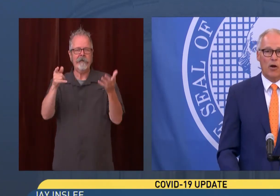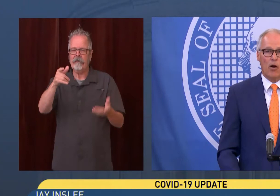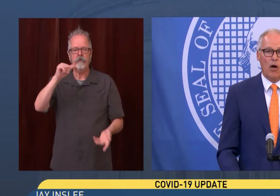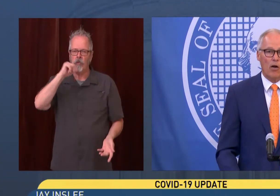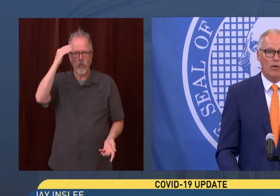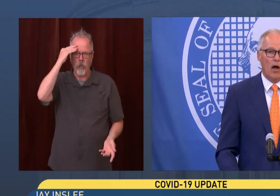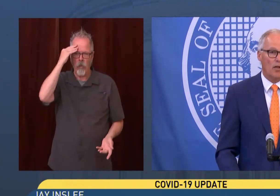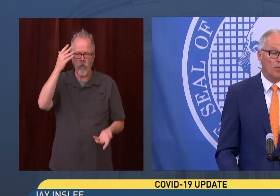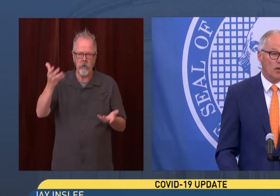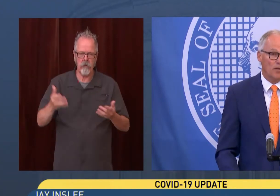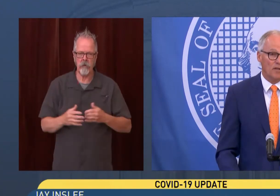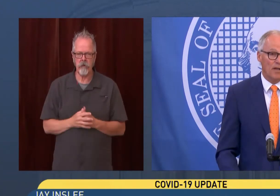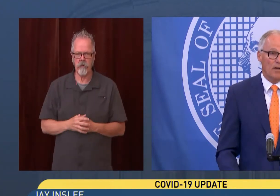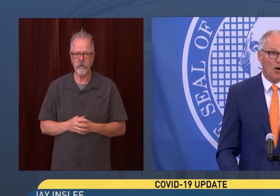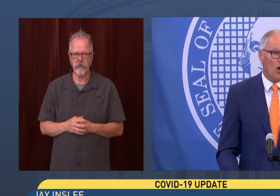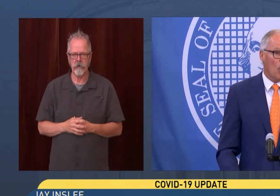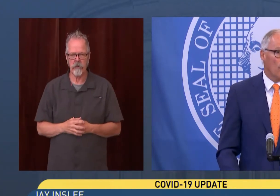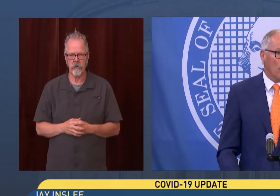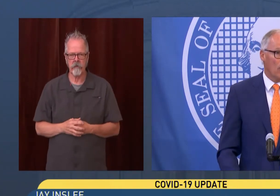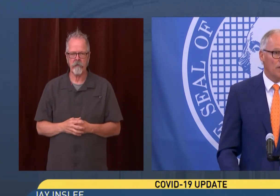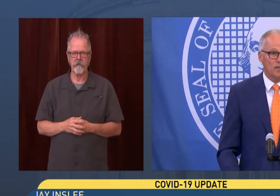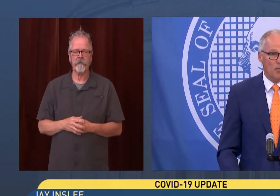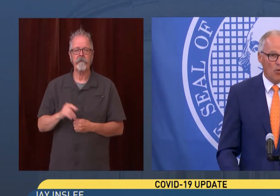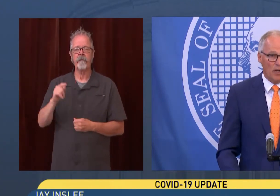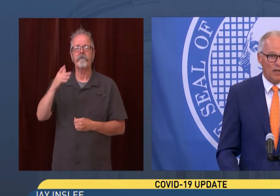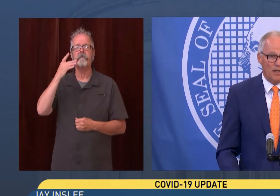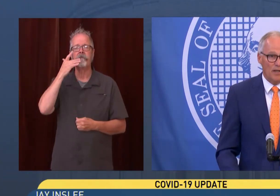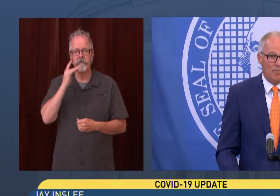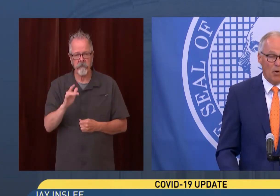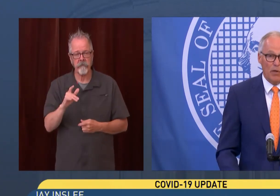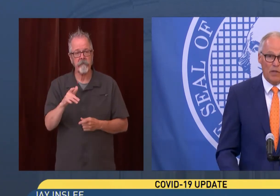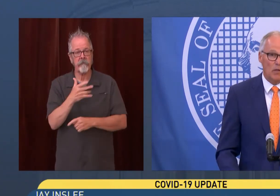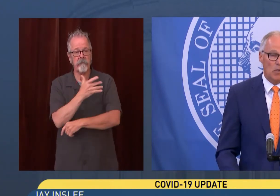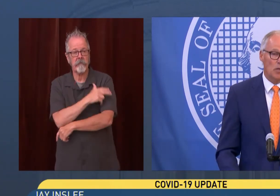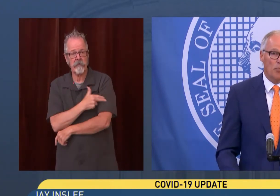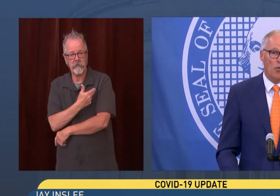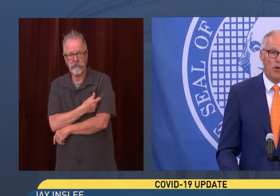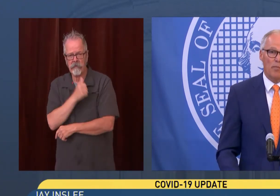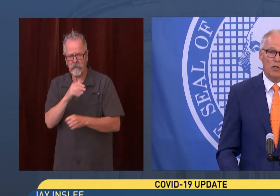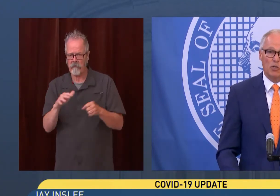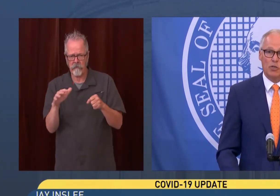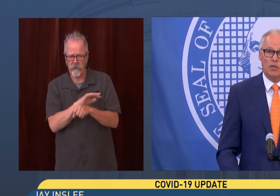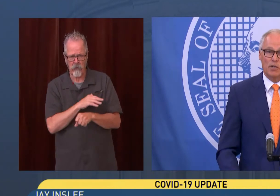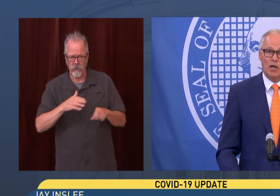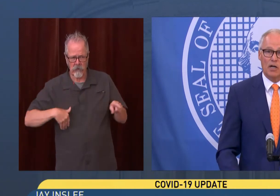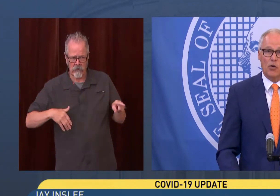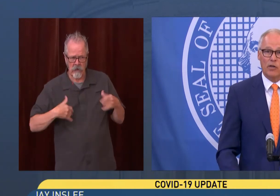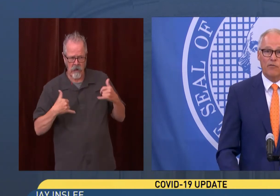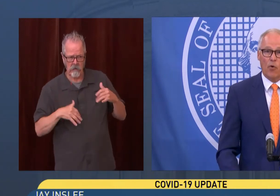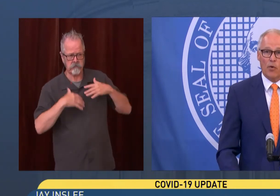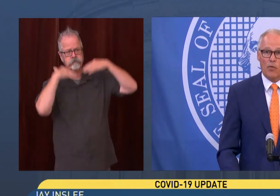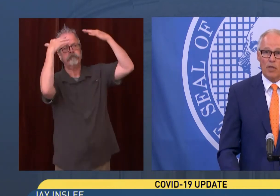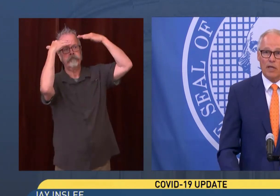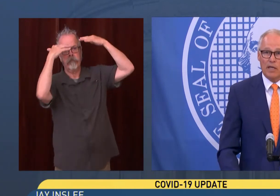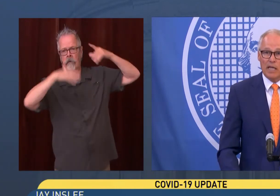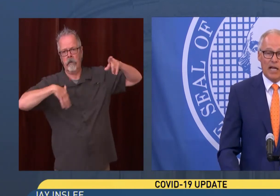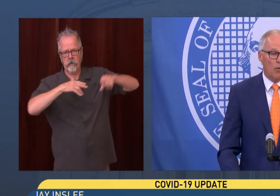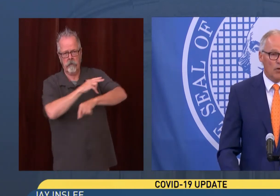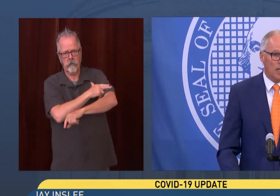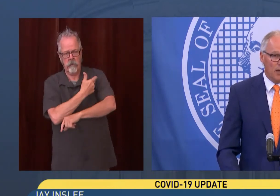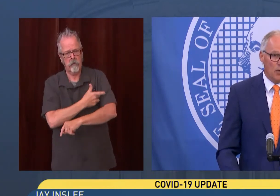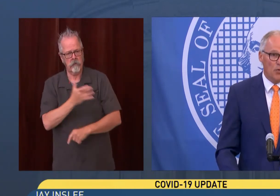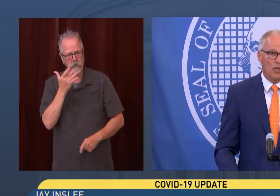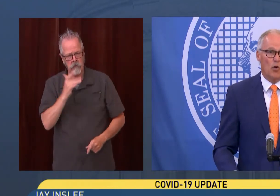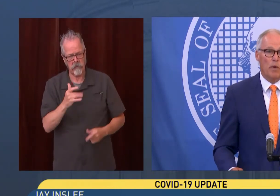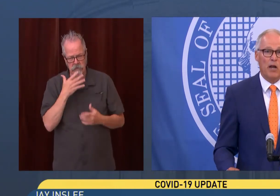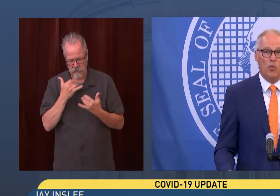where our hospitals are overwhelmed at the moment. But we think this is the appropriate measure going forth. And I